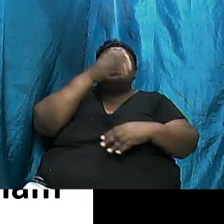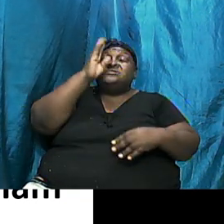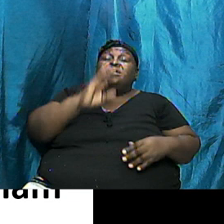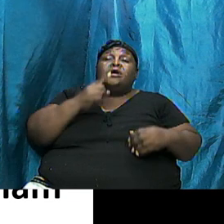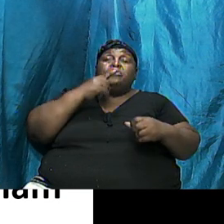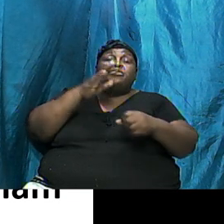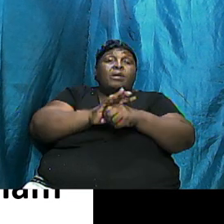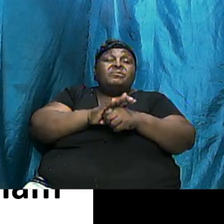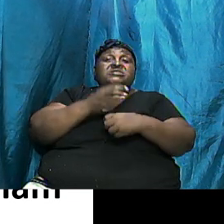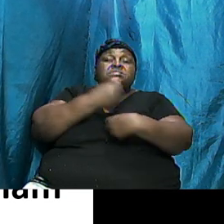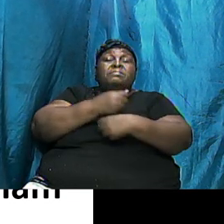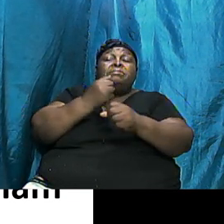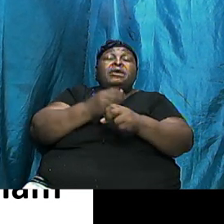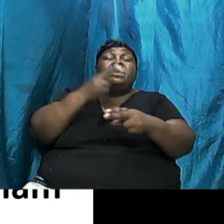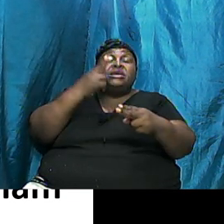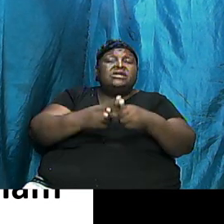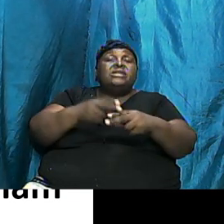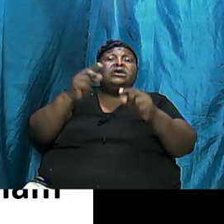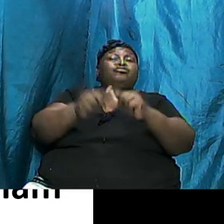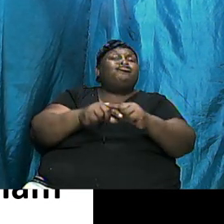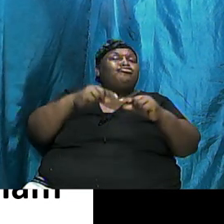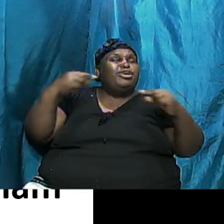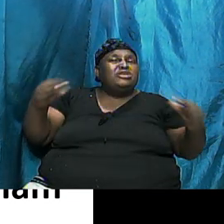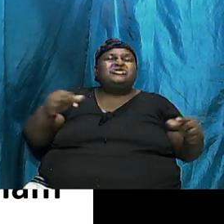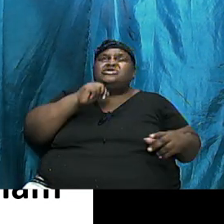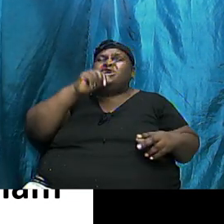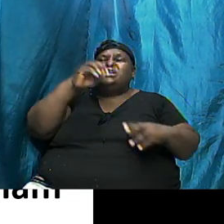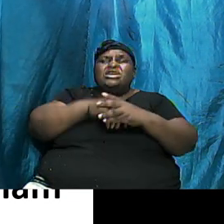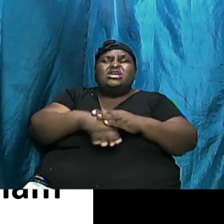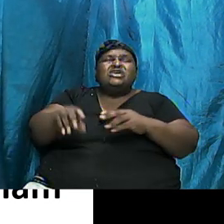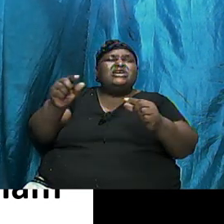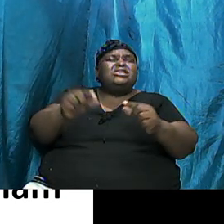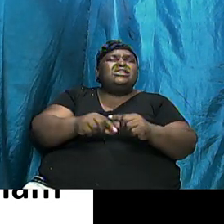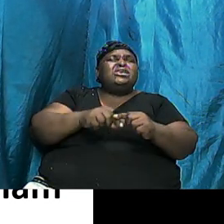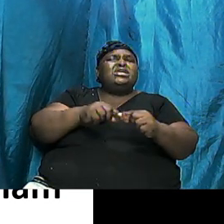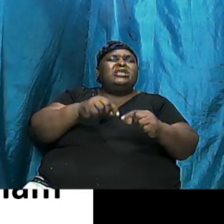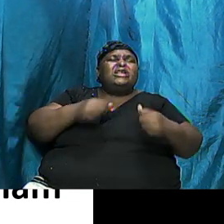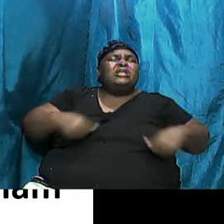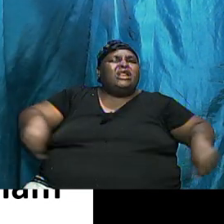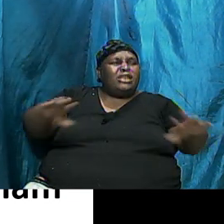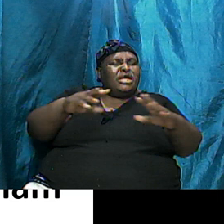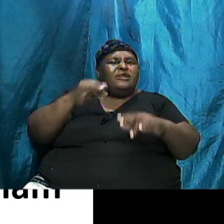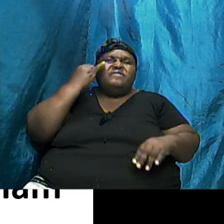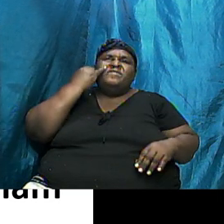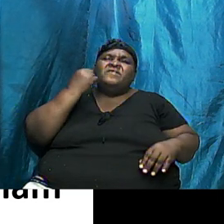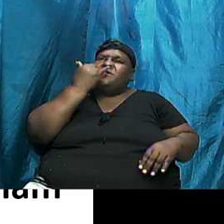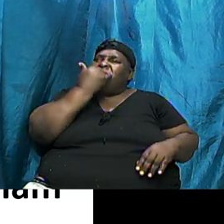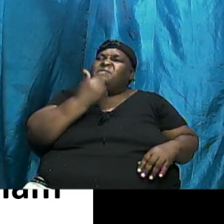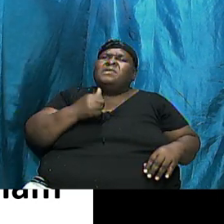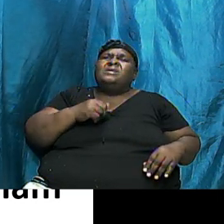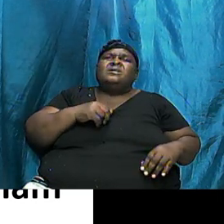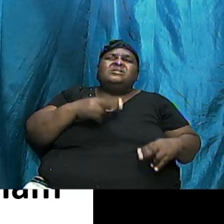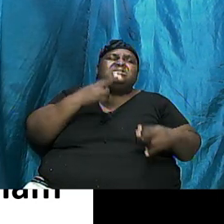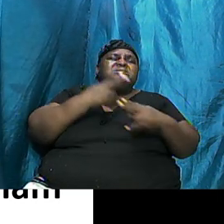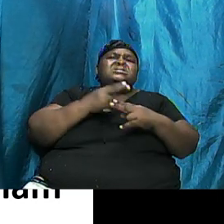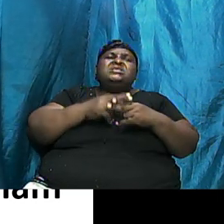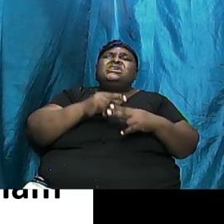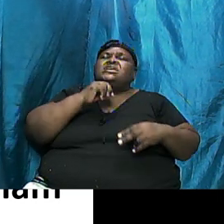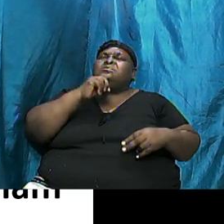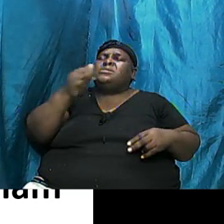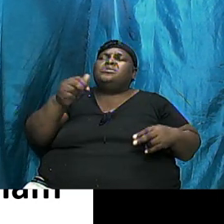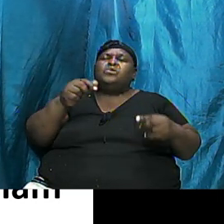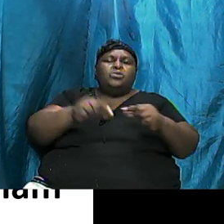That God Did His Name Is Not Only Great In The Land Of Israel His Name Is Not Only Great Amongst The Jews